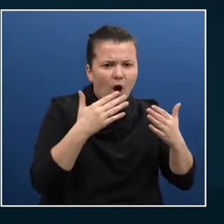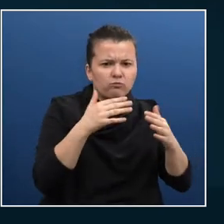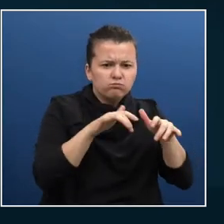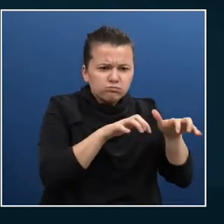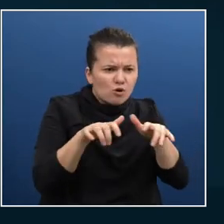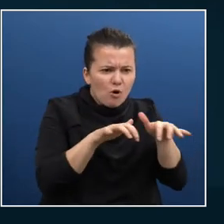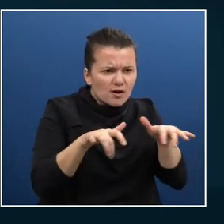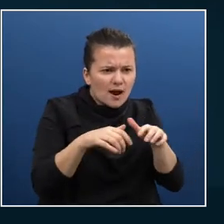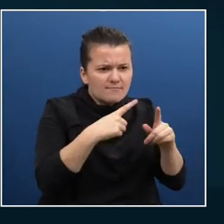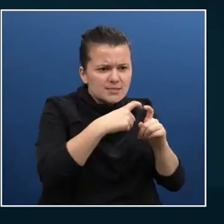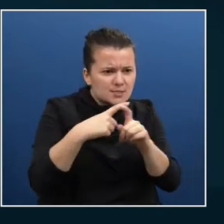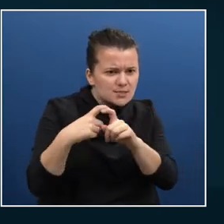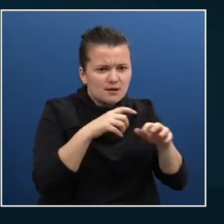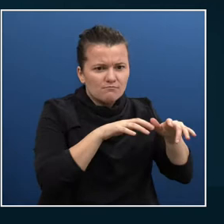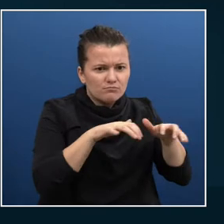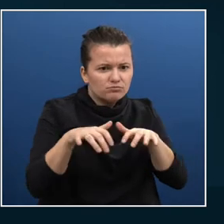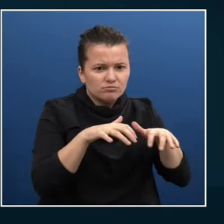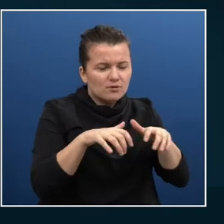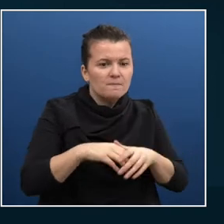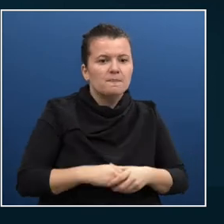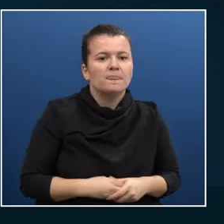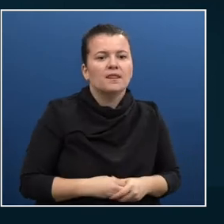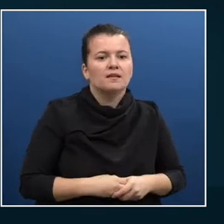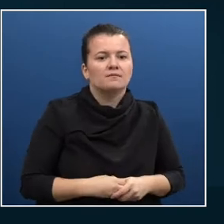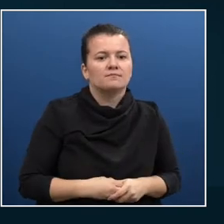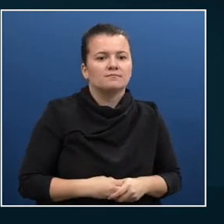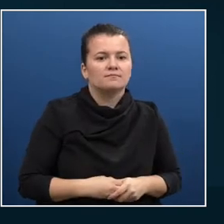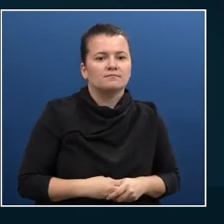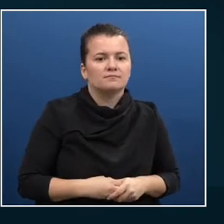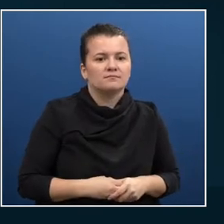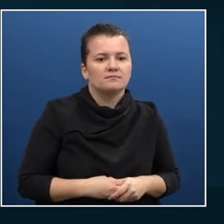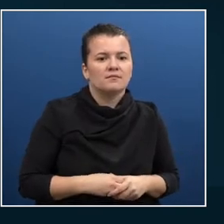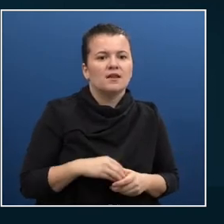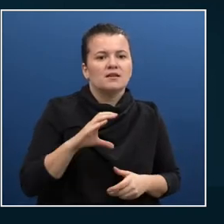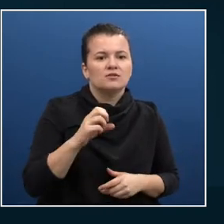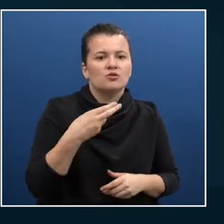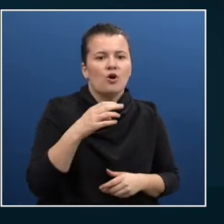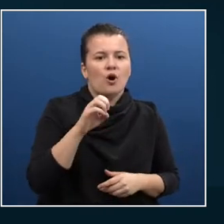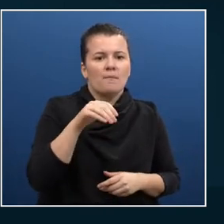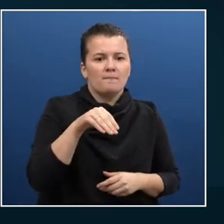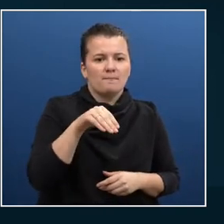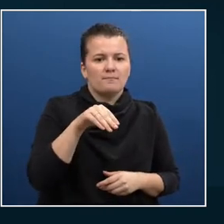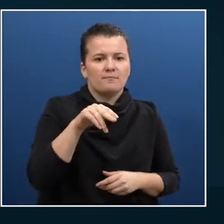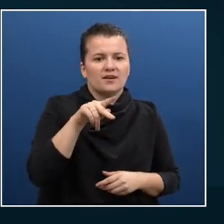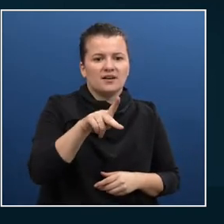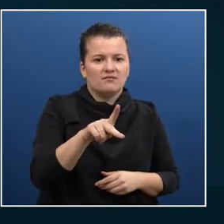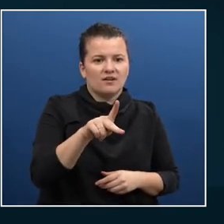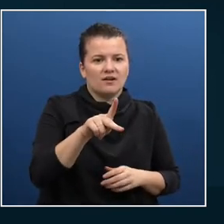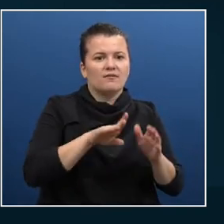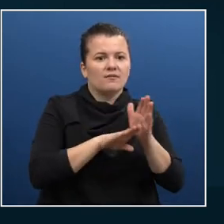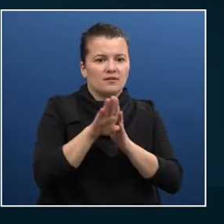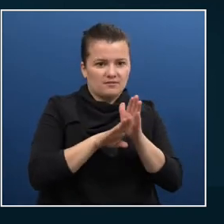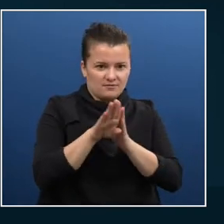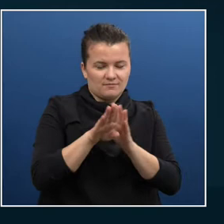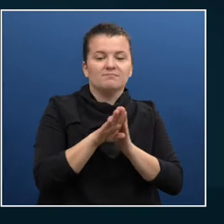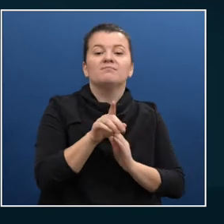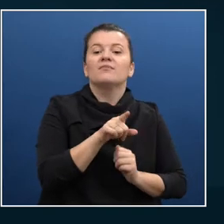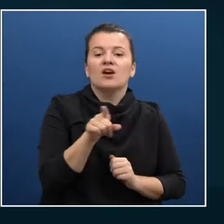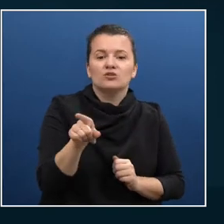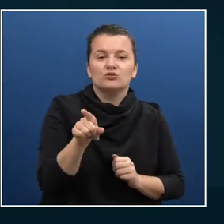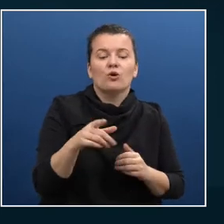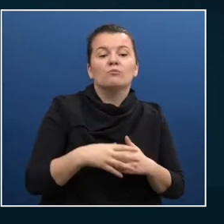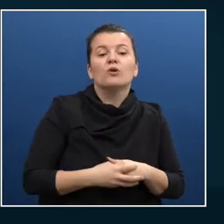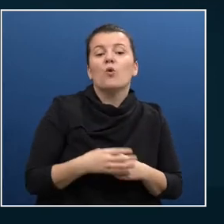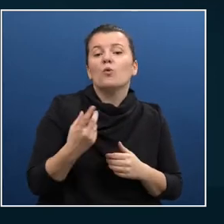hopefully, we're getting more and more aware on possible lingering issues around accessibility and trying to do our best and also